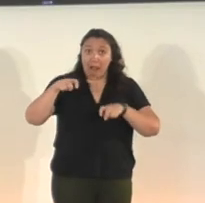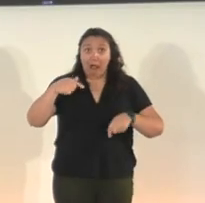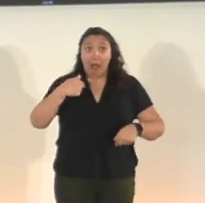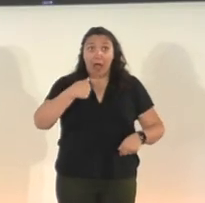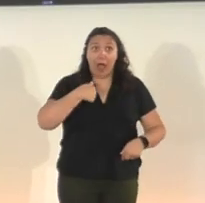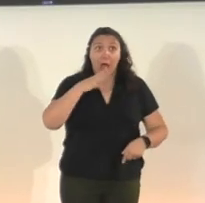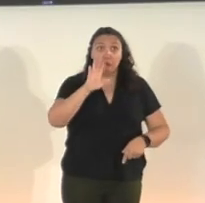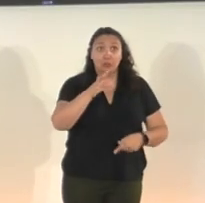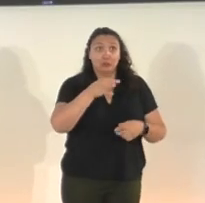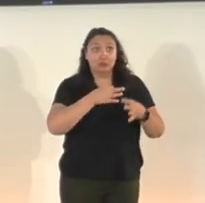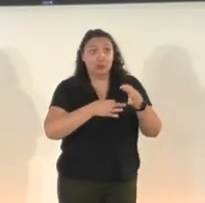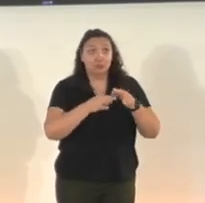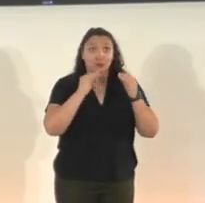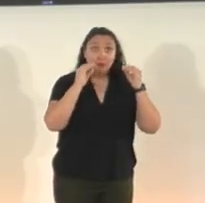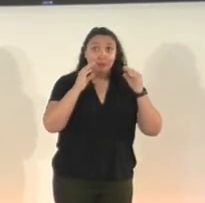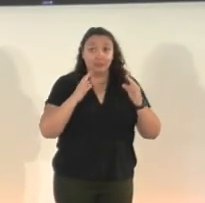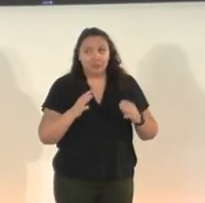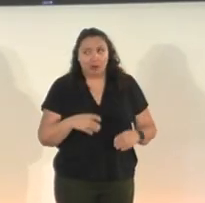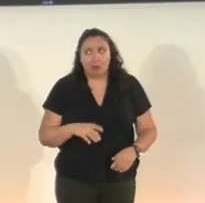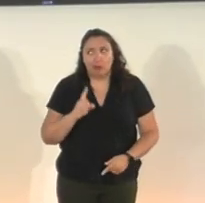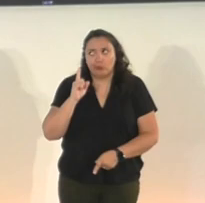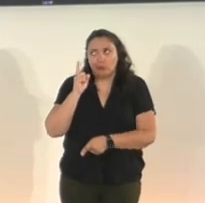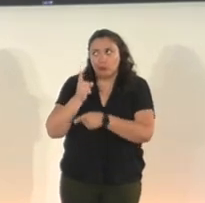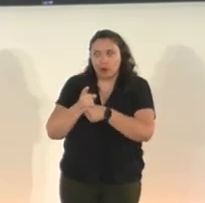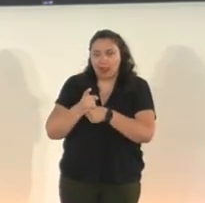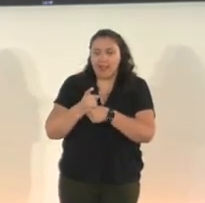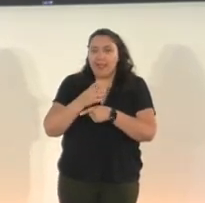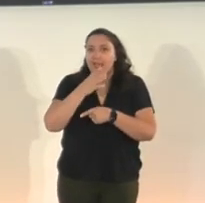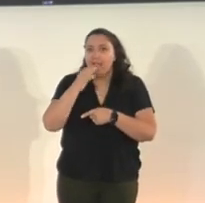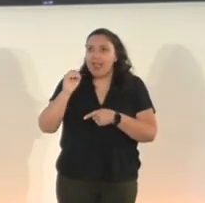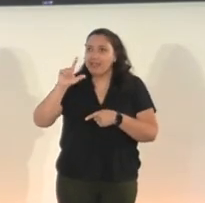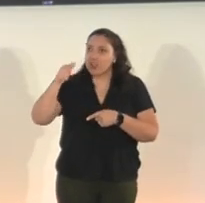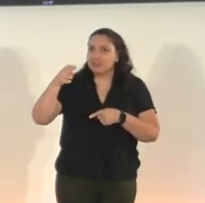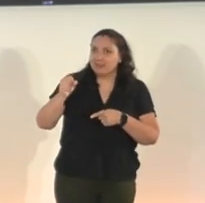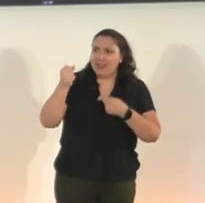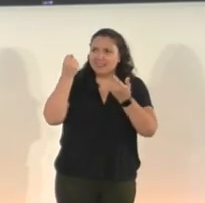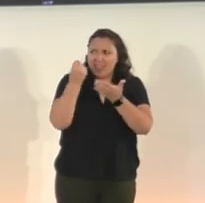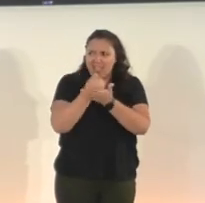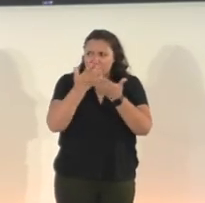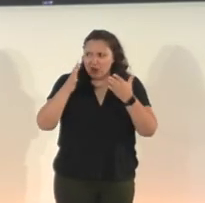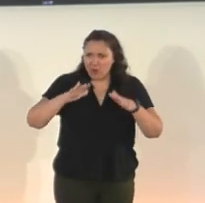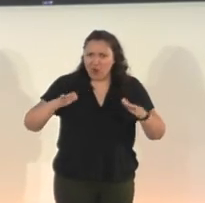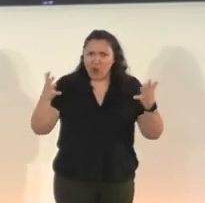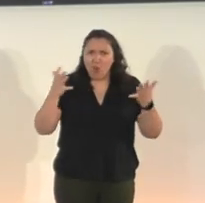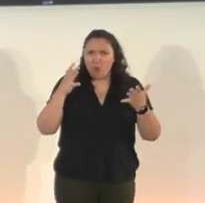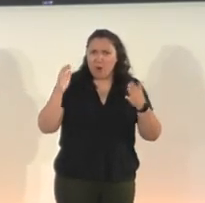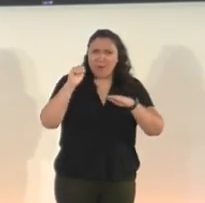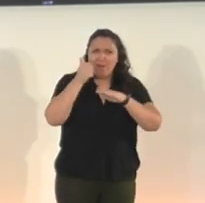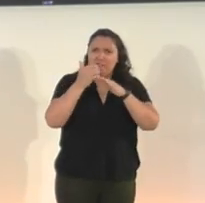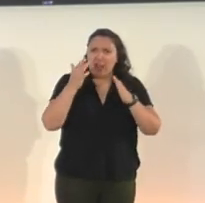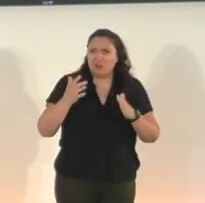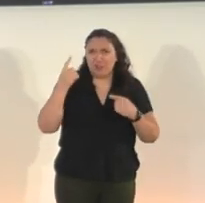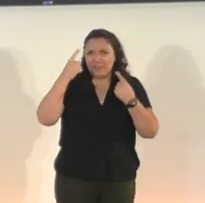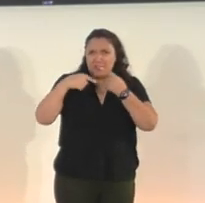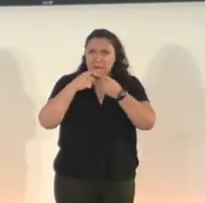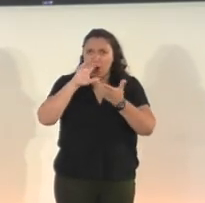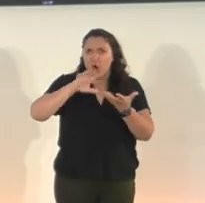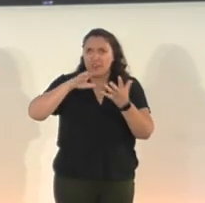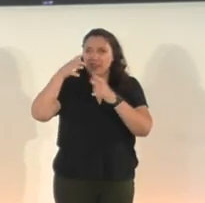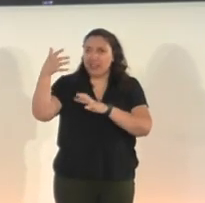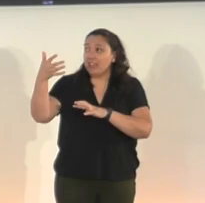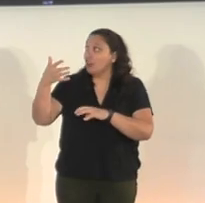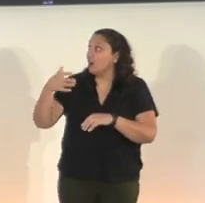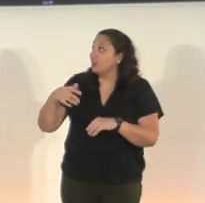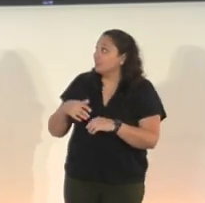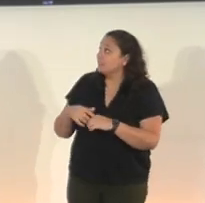Right. And there's blebs everywhere. What would our school's founder think of all this chaos? The perils of the